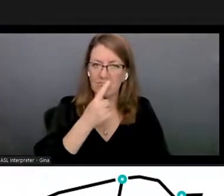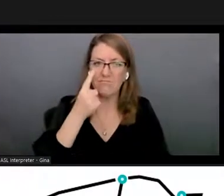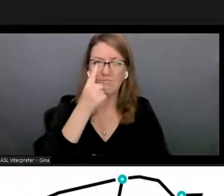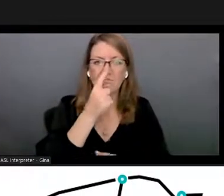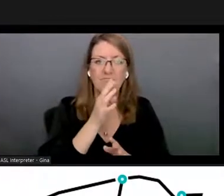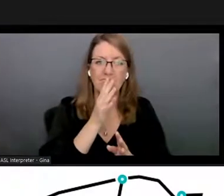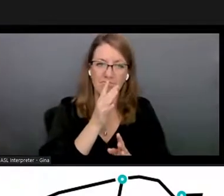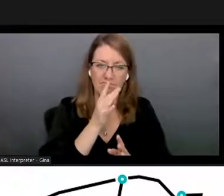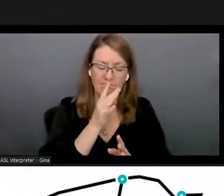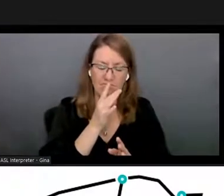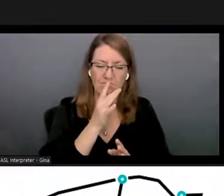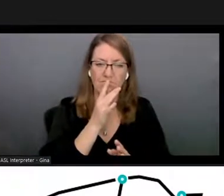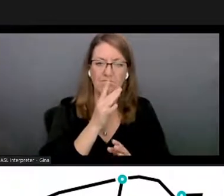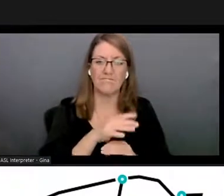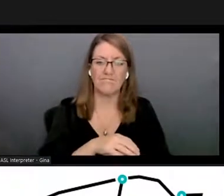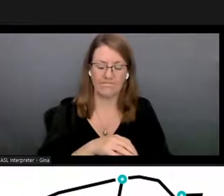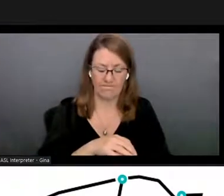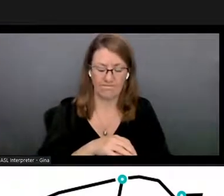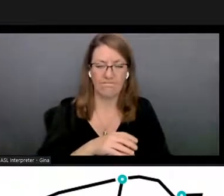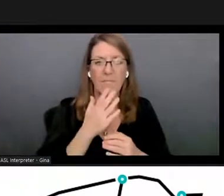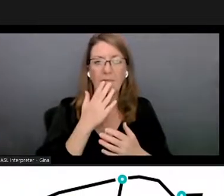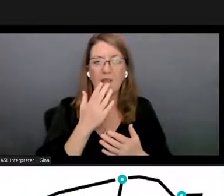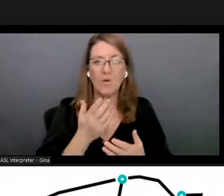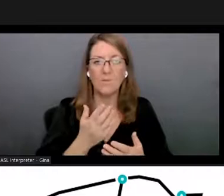thank you